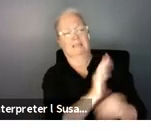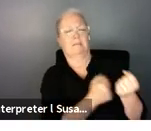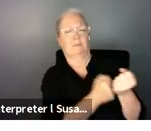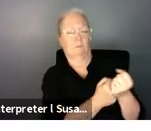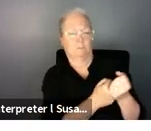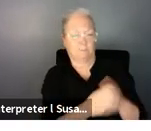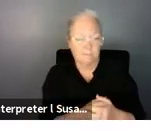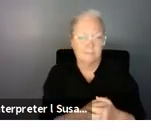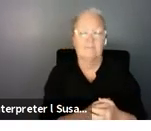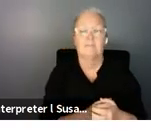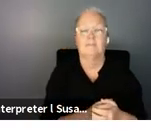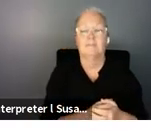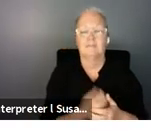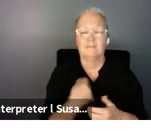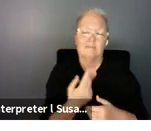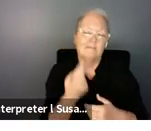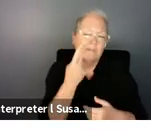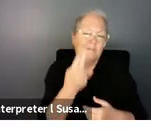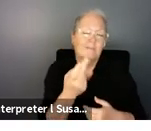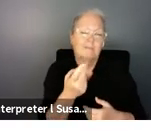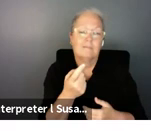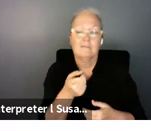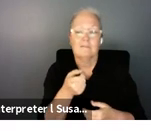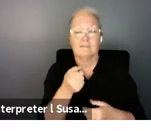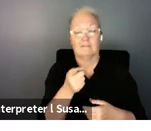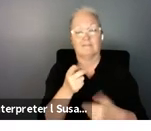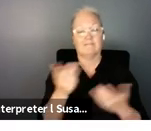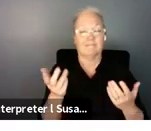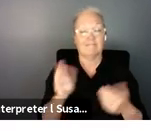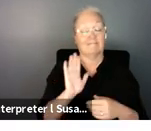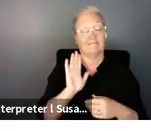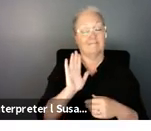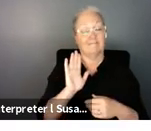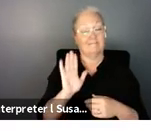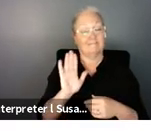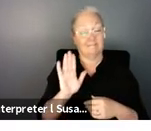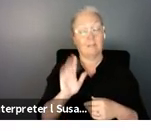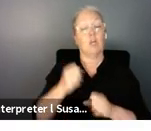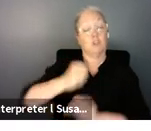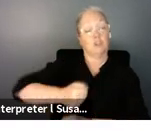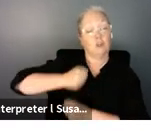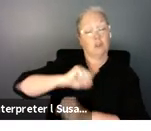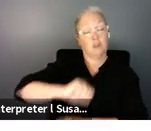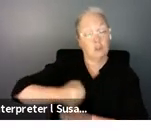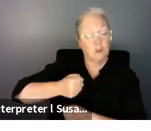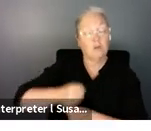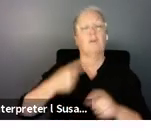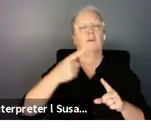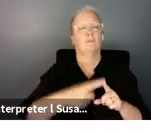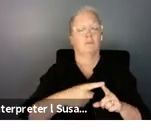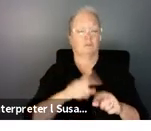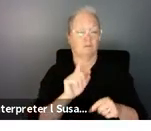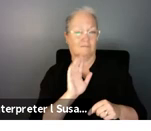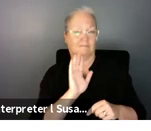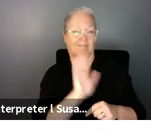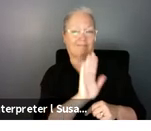i've shown some of the successful models but the pilots pilots in thailand and tonga have been able to be scaled up but